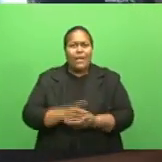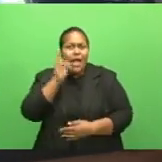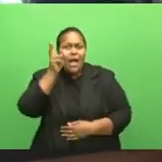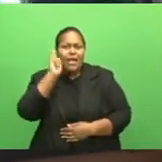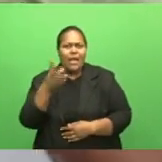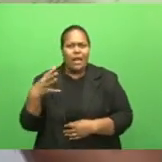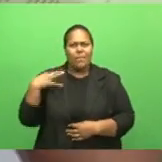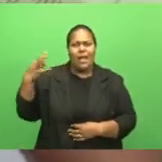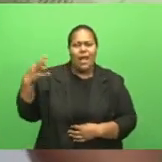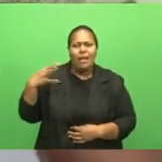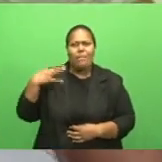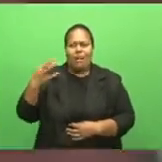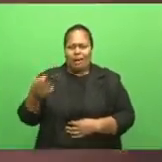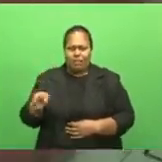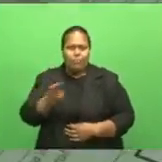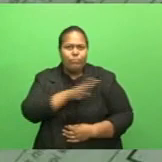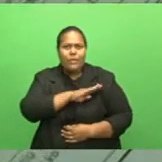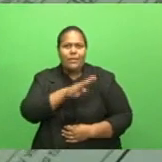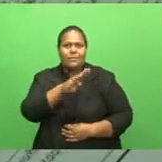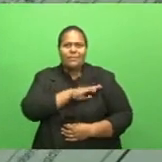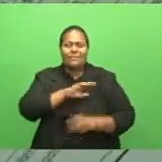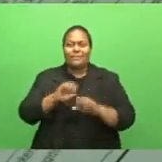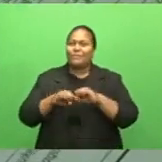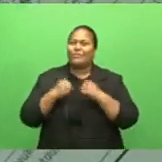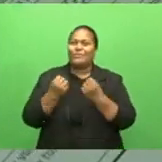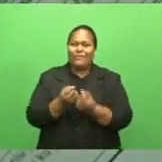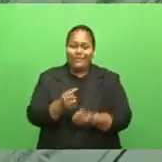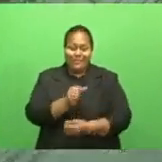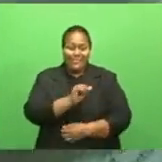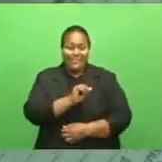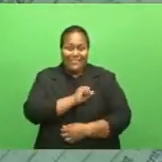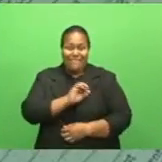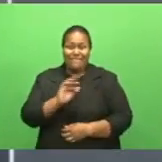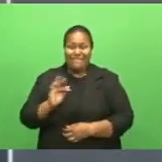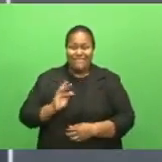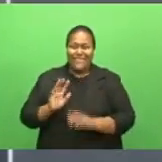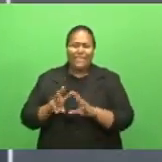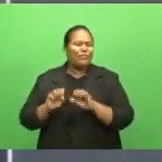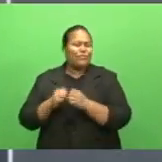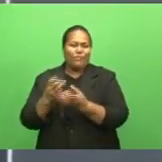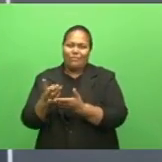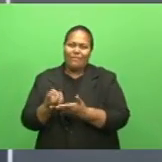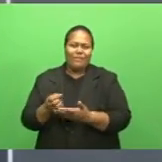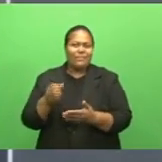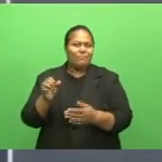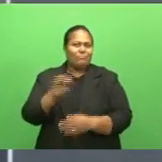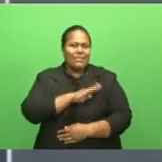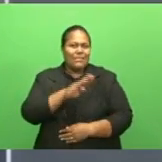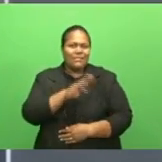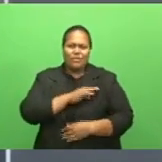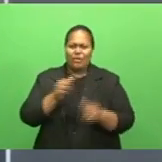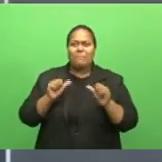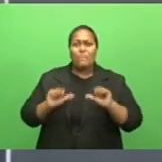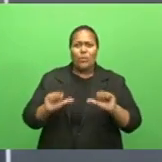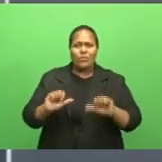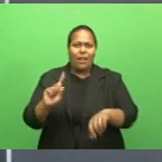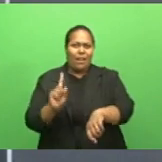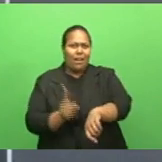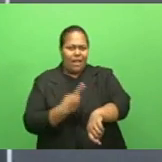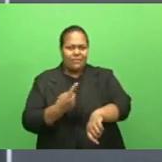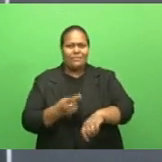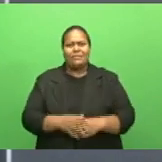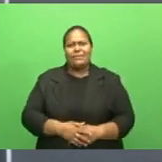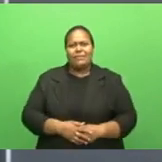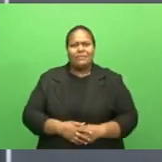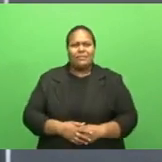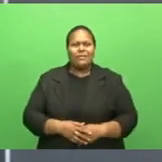ministry staff busy, hence the delay in depositing Social Welfare allowances. We've been, you know, really